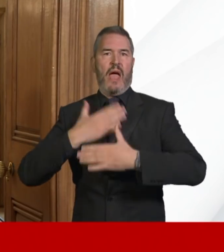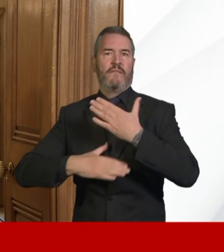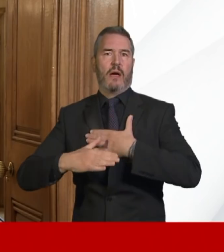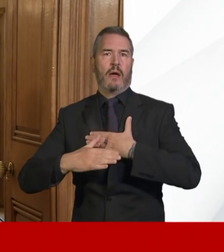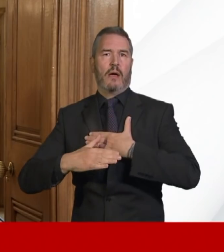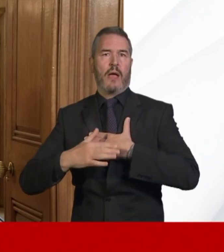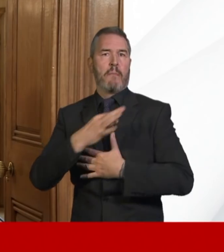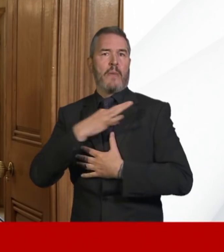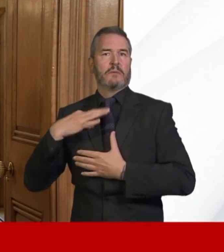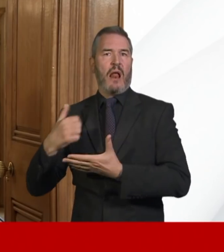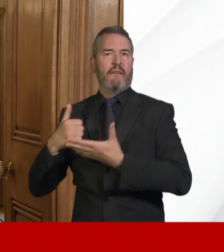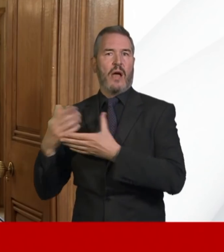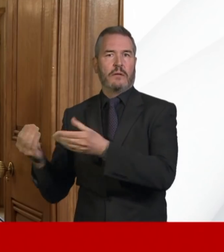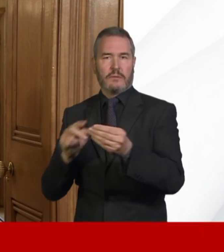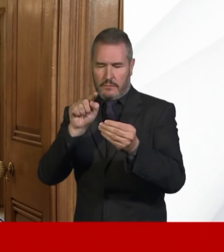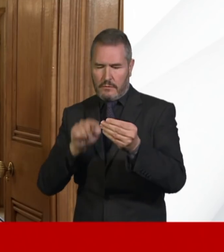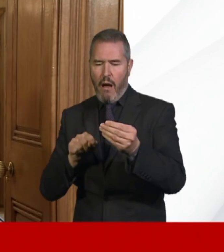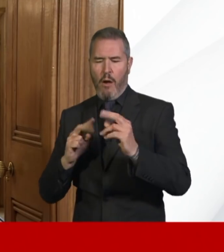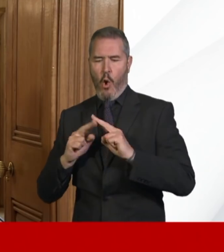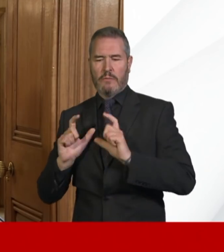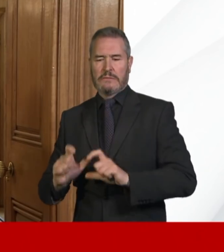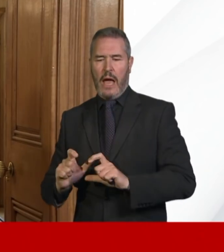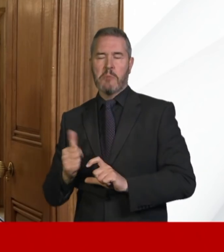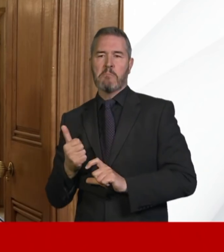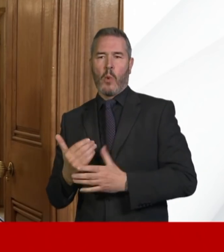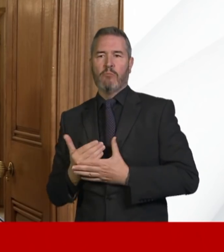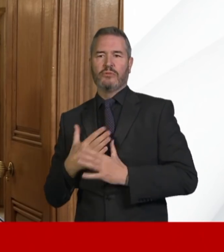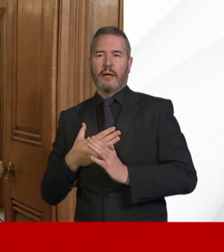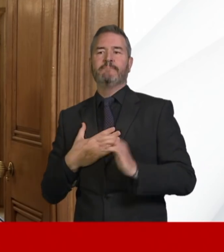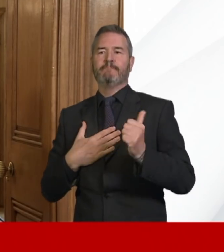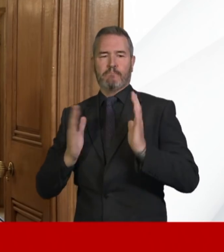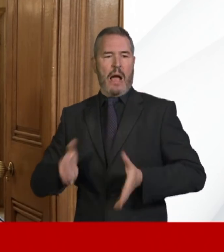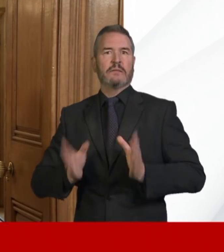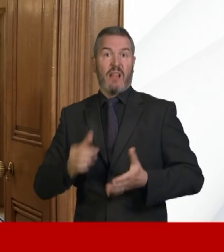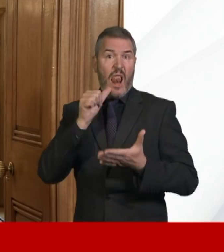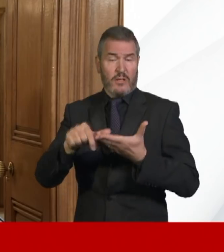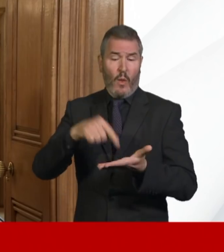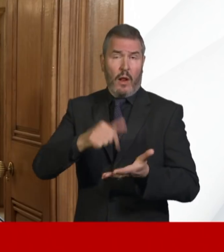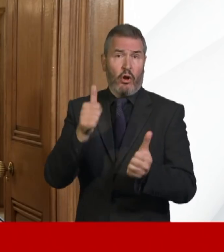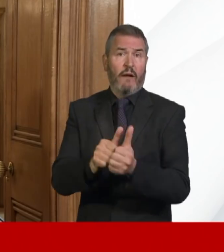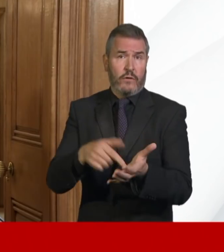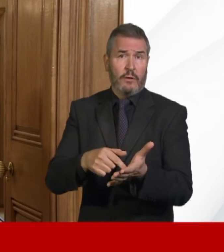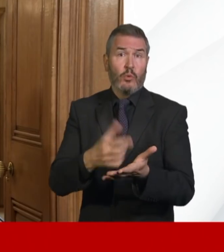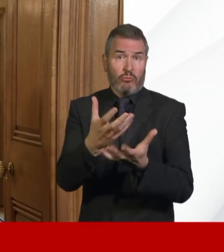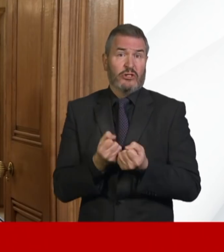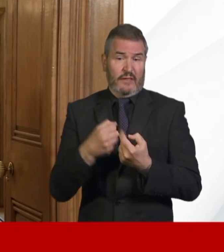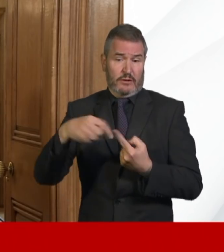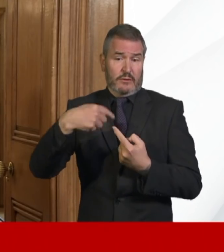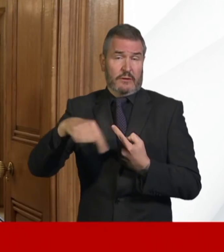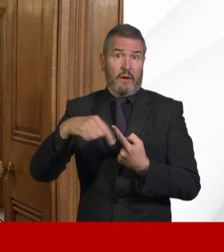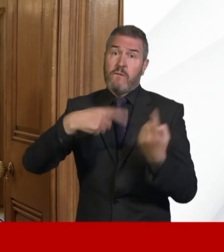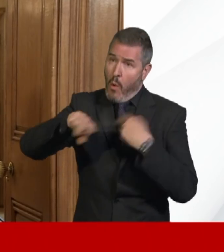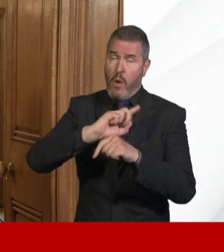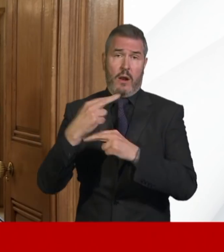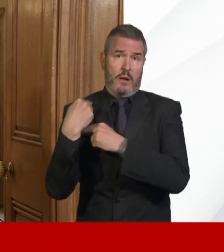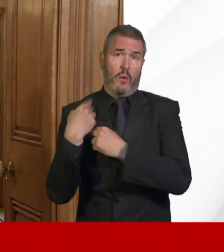advice. We do need to stay at home. By doing that, we'll protect the NHS and we'll help to save people's lives. So this is on all of